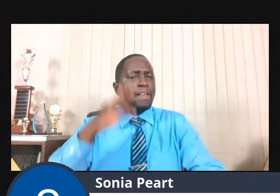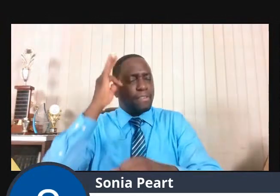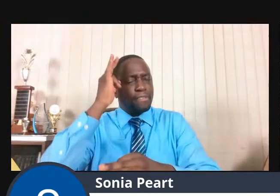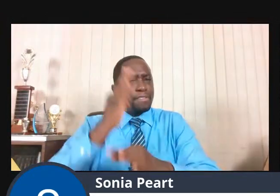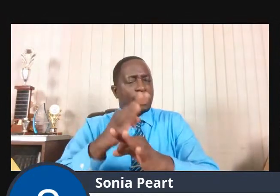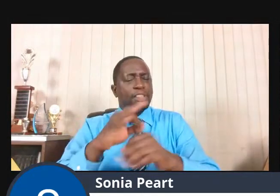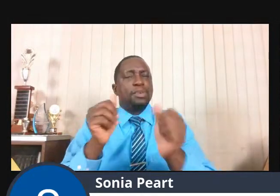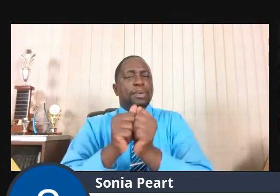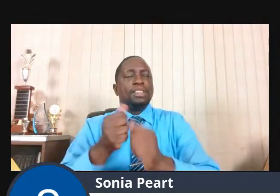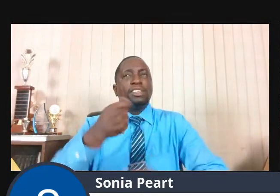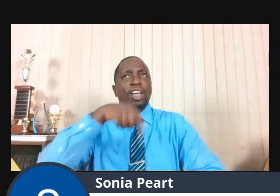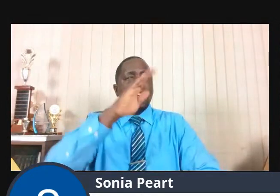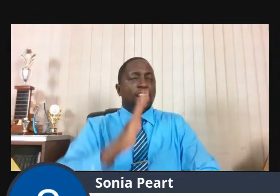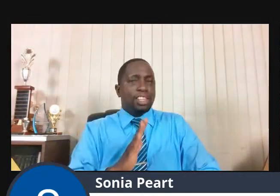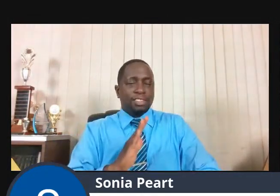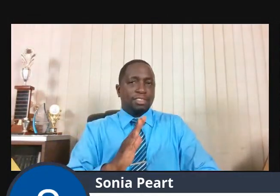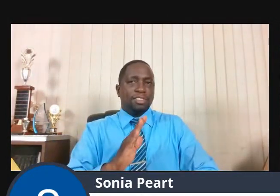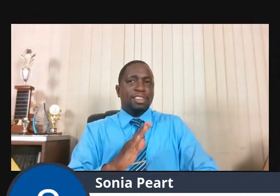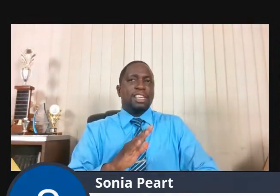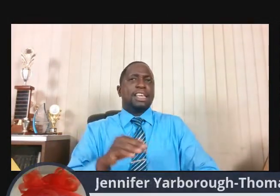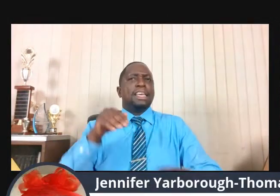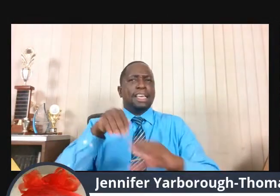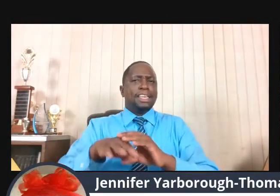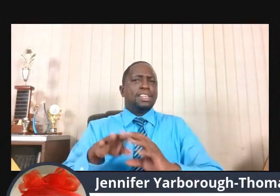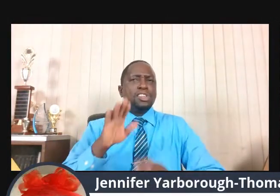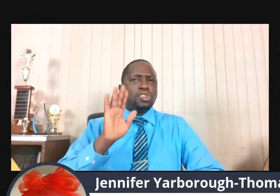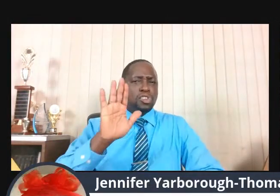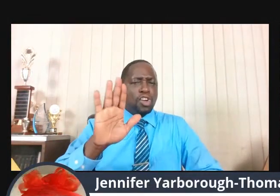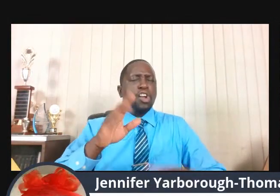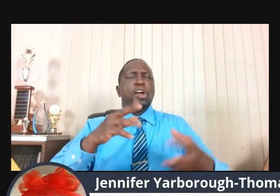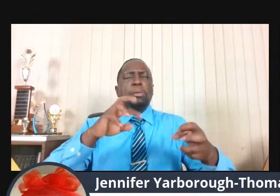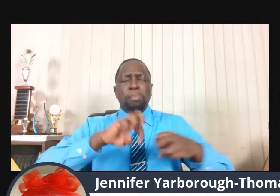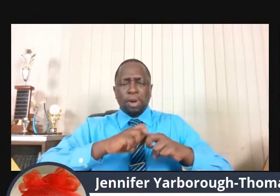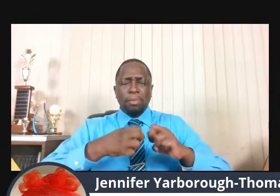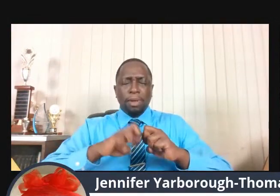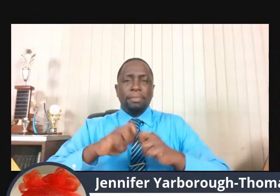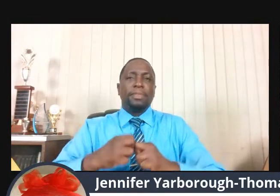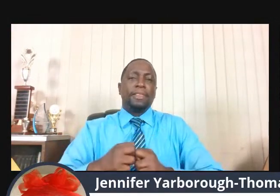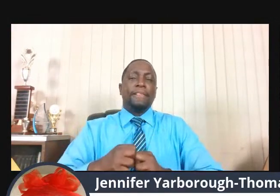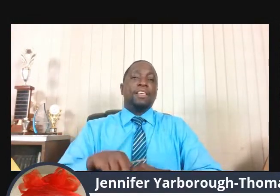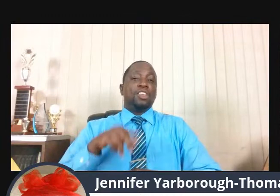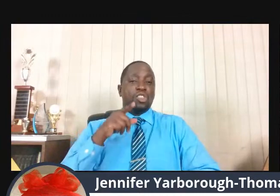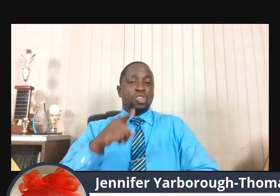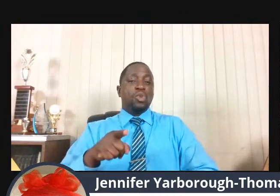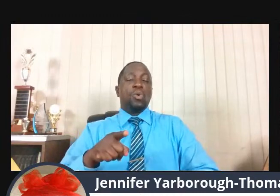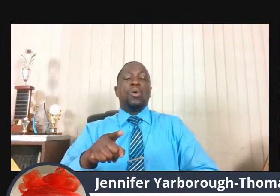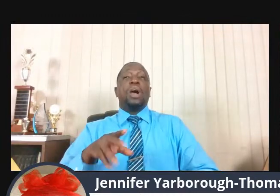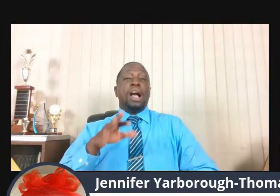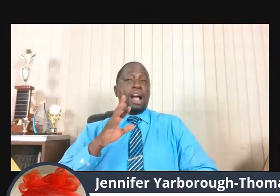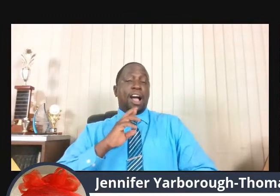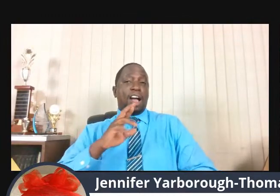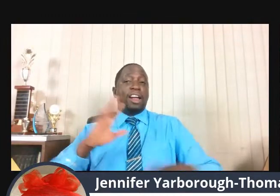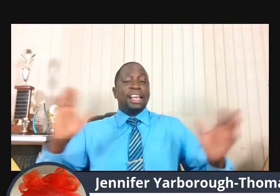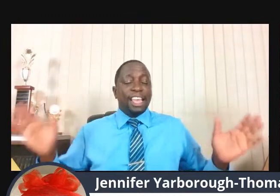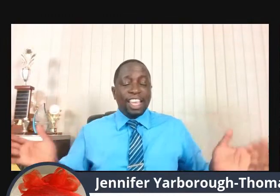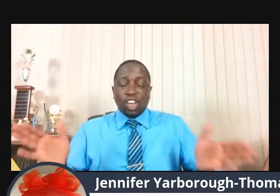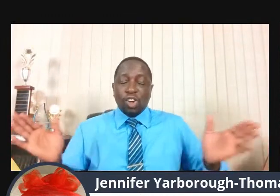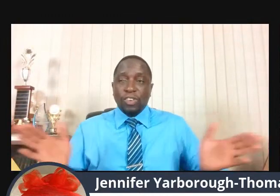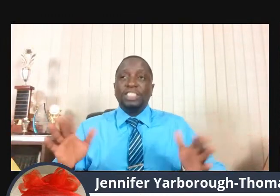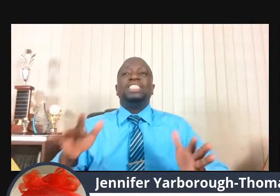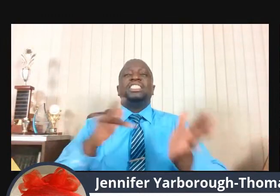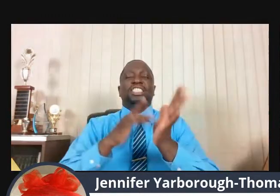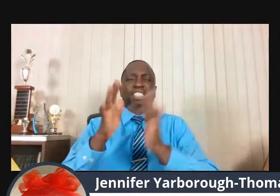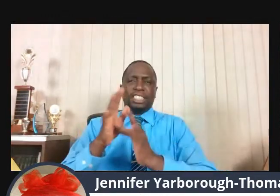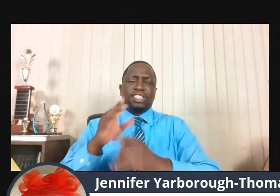depression, in the midst of your valley, you are actually encouraging Jesus right now.